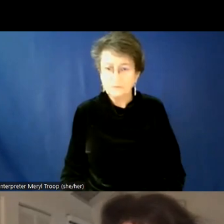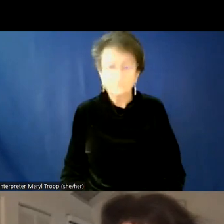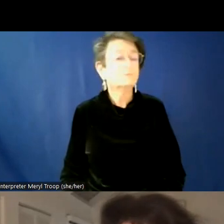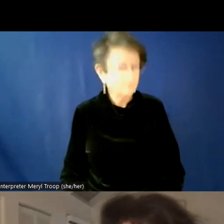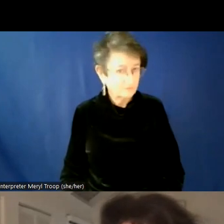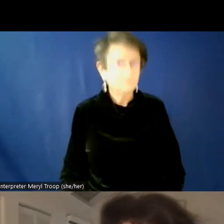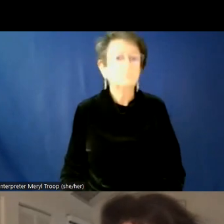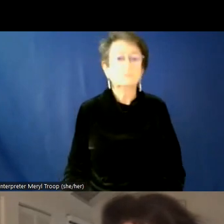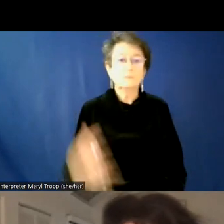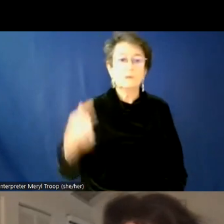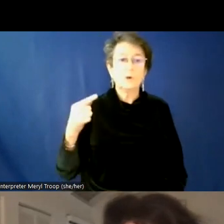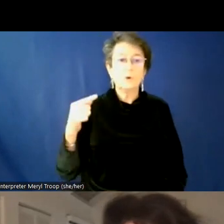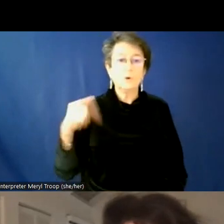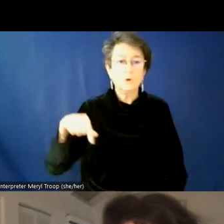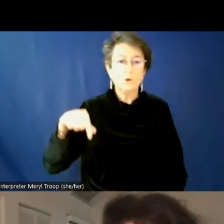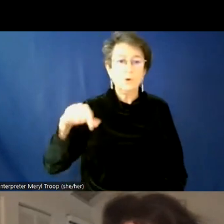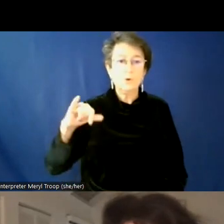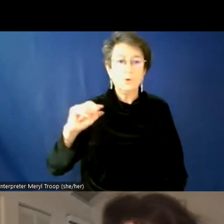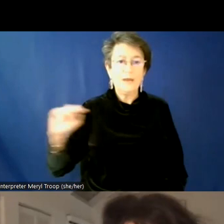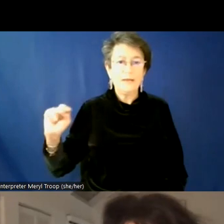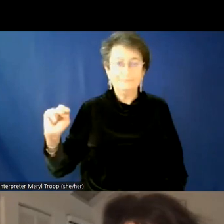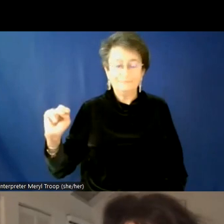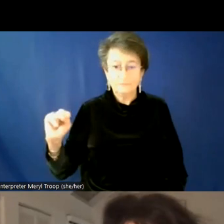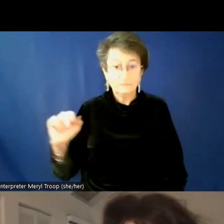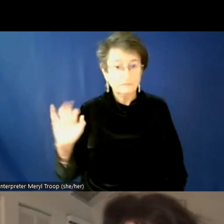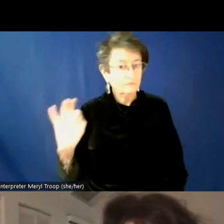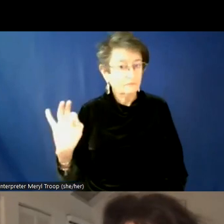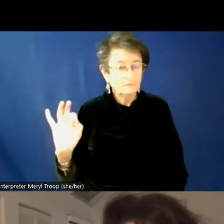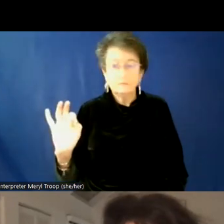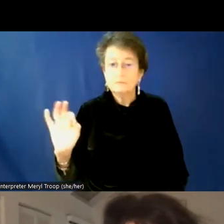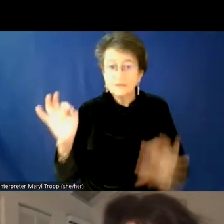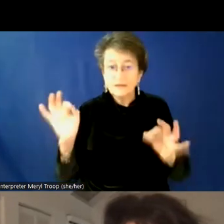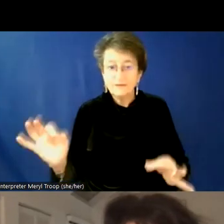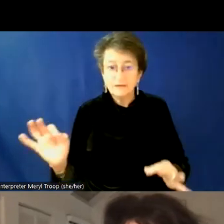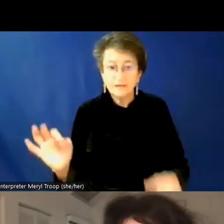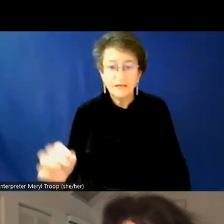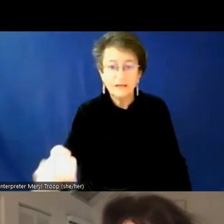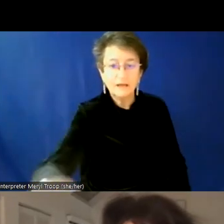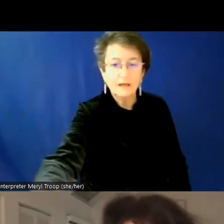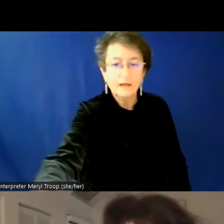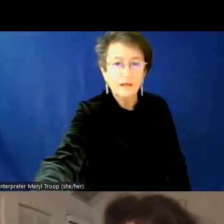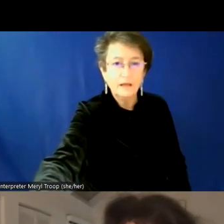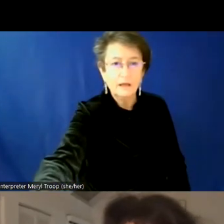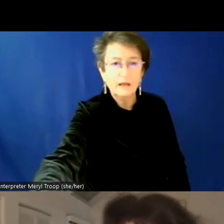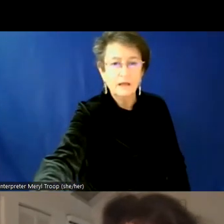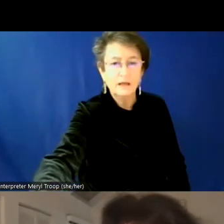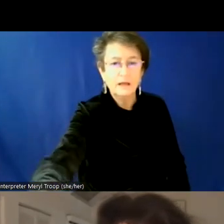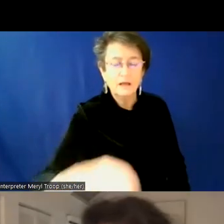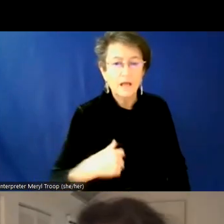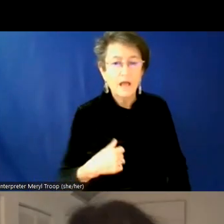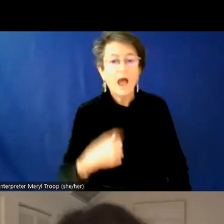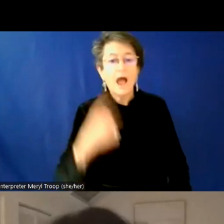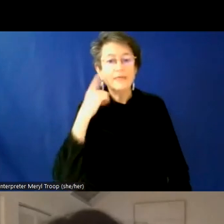uh, when I'm disliking my job, I tend to blame my mother for pushing me down this, this path in life.